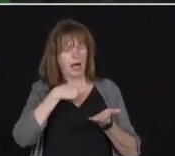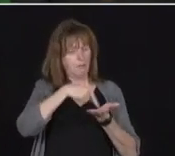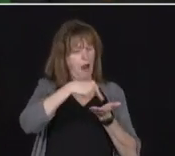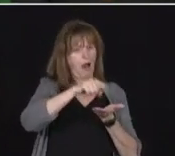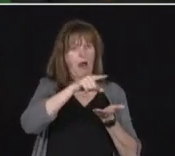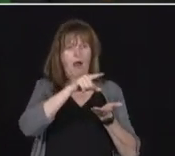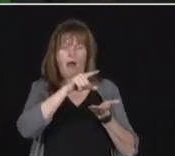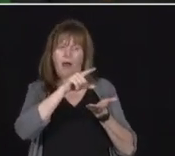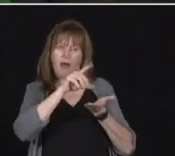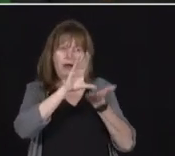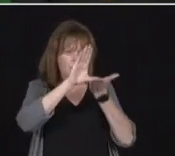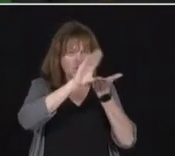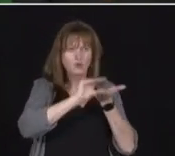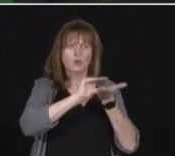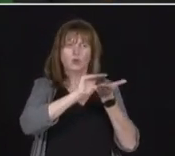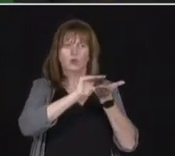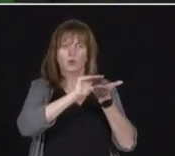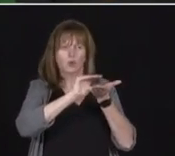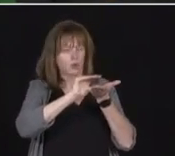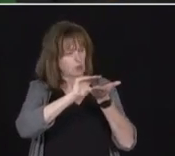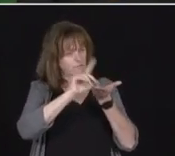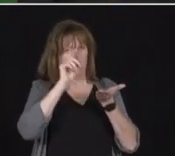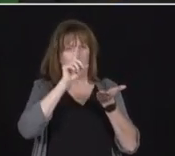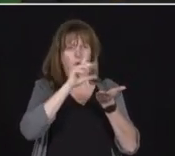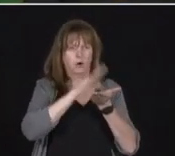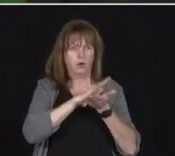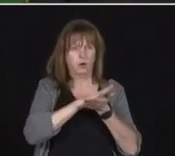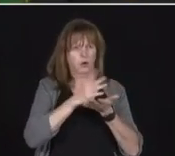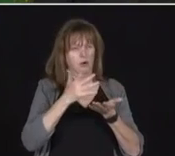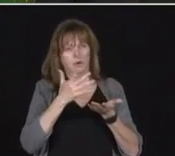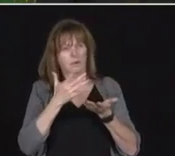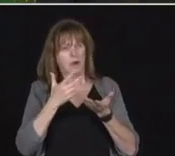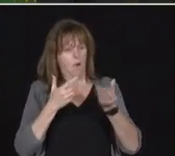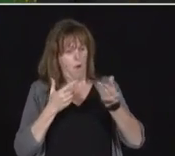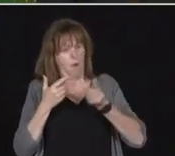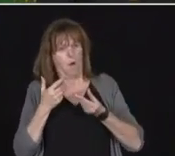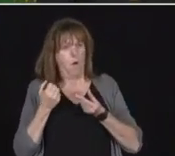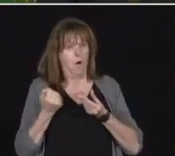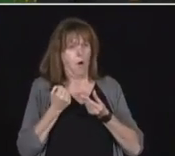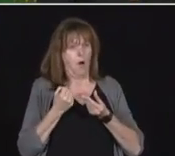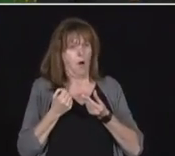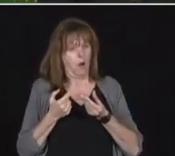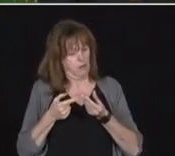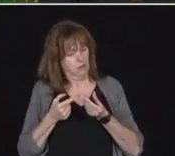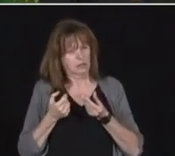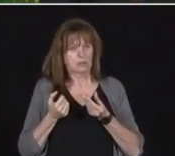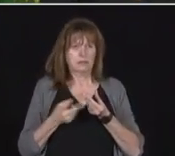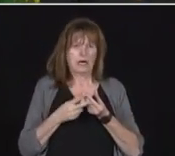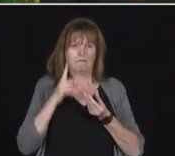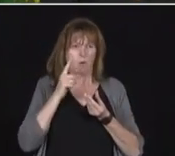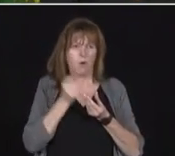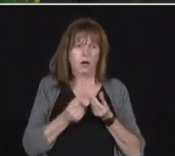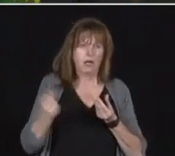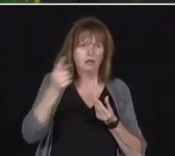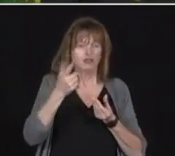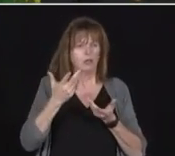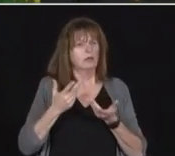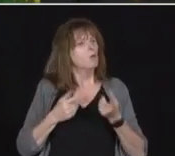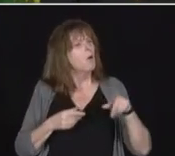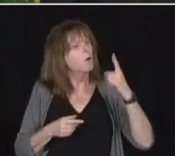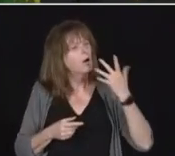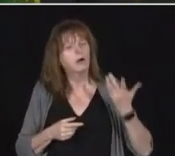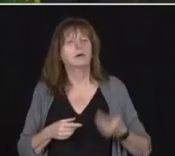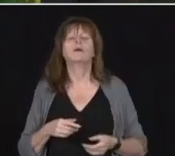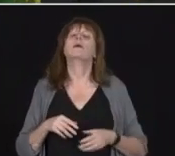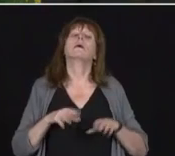acceptance letters for a year. Do you have any thoughts about that? Well, I'm more than happy to sit down with the minister and